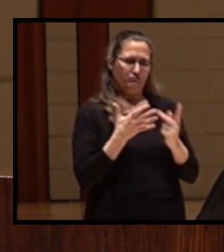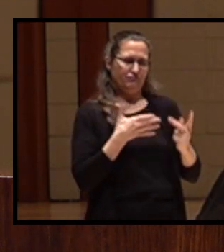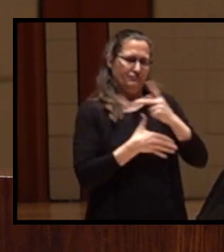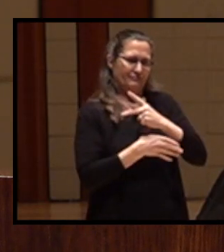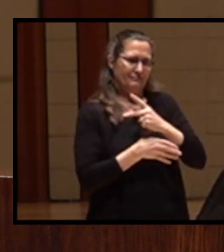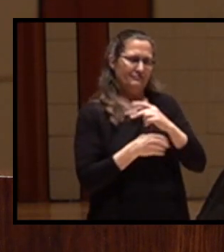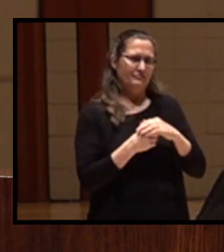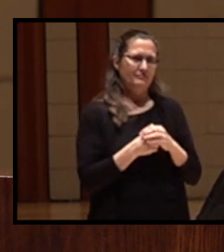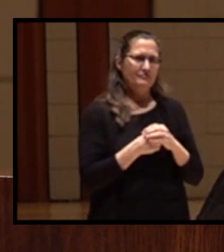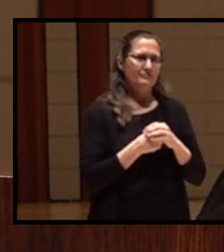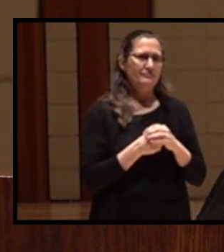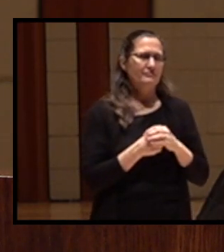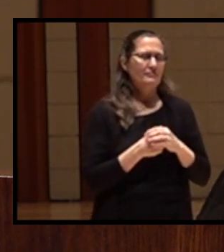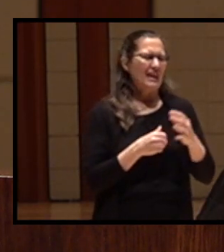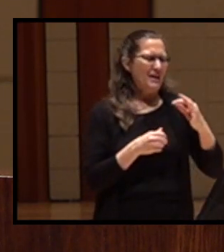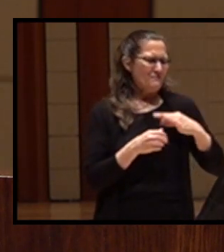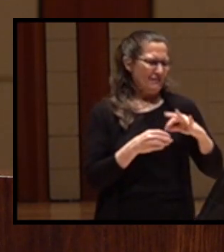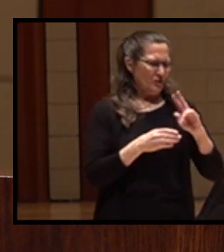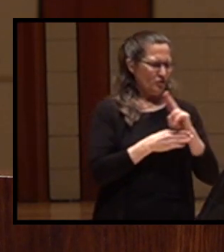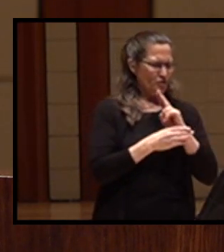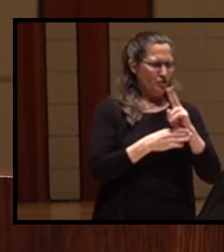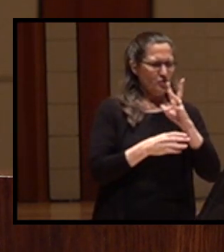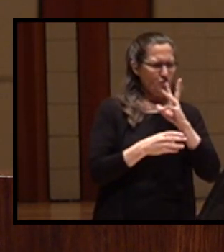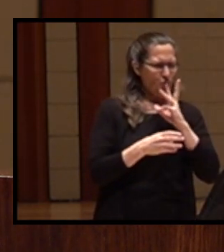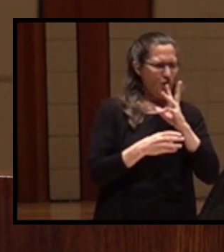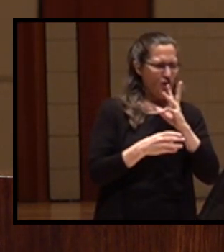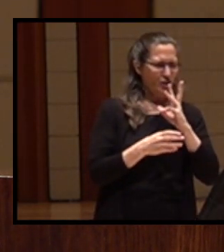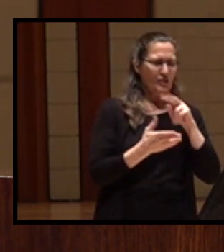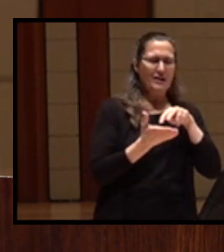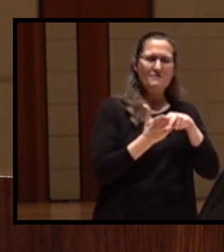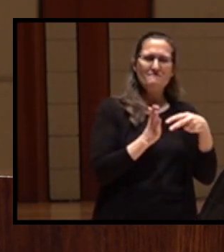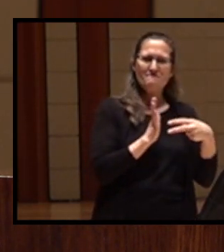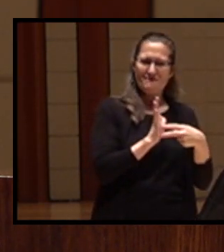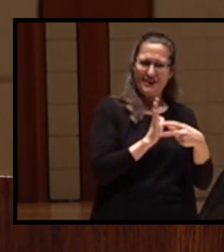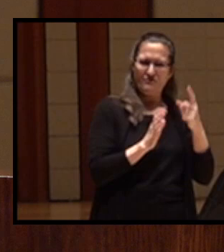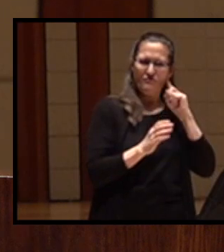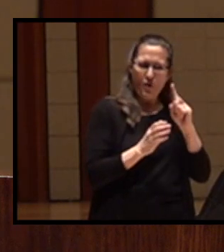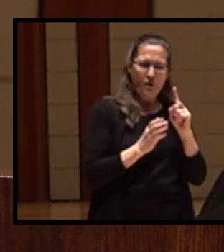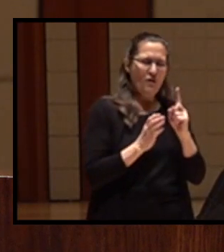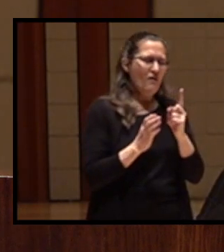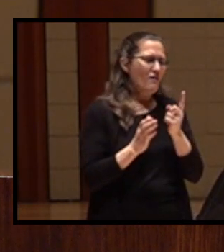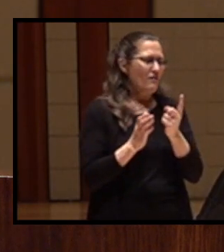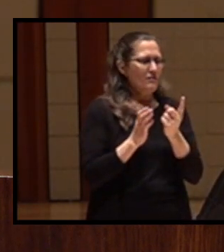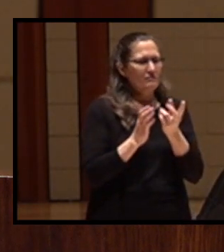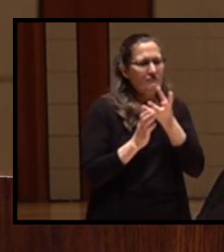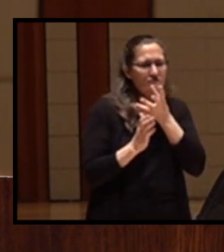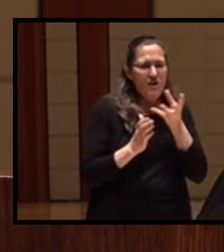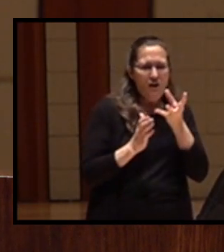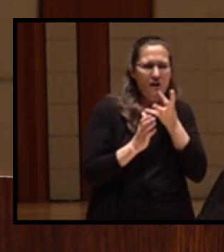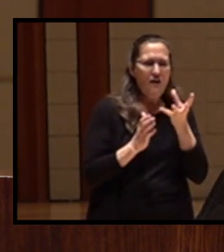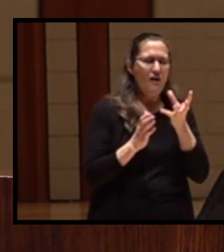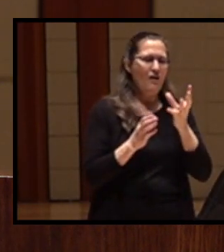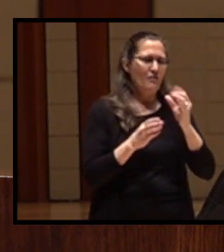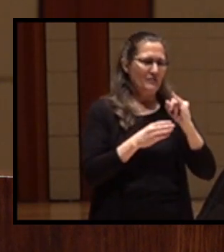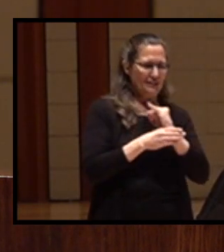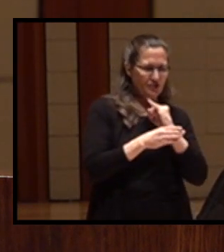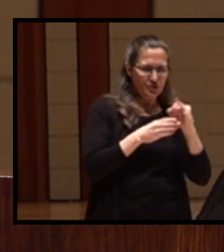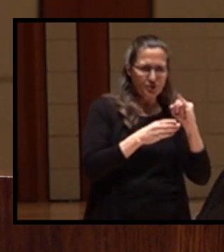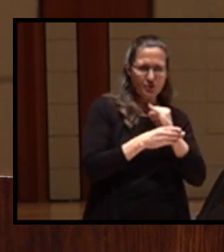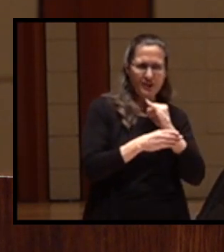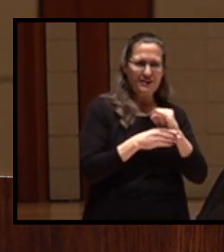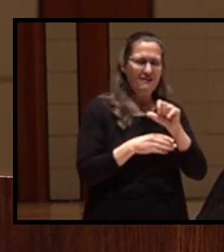Beneficial uses were defined as consumptive uses for agriculture, mining, industry, and domestic purposes.